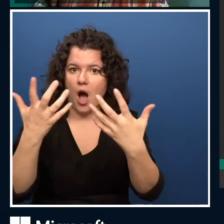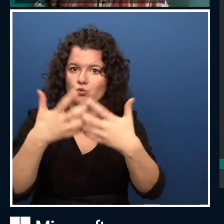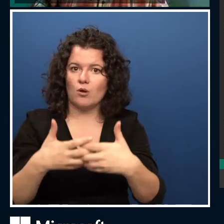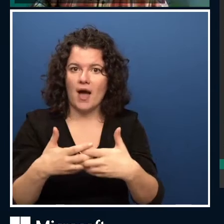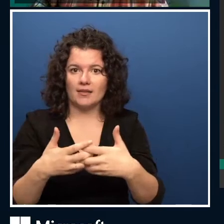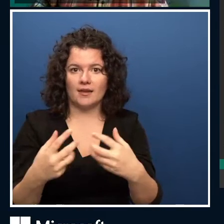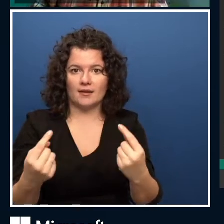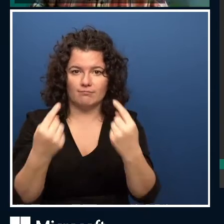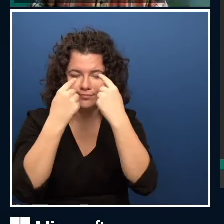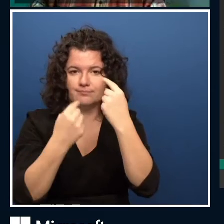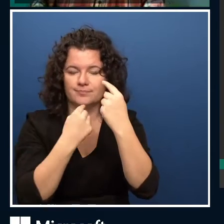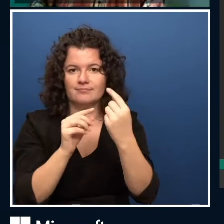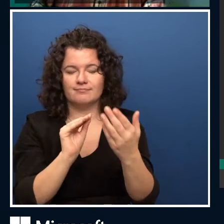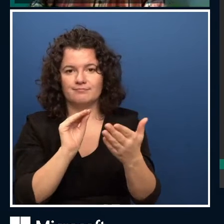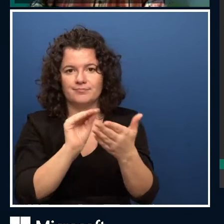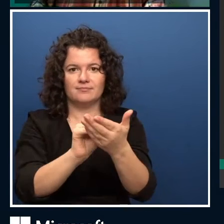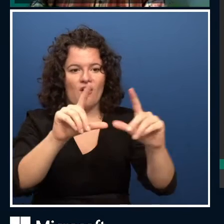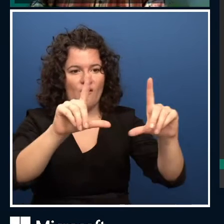facial landmarks.